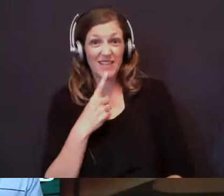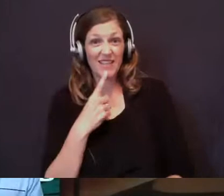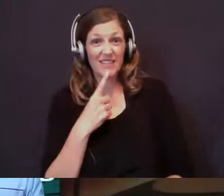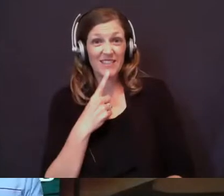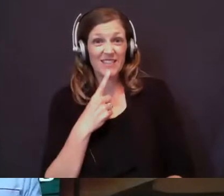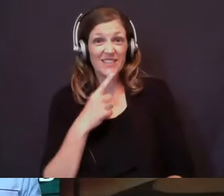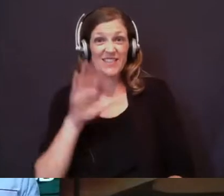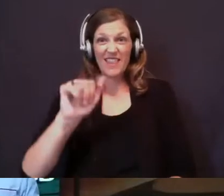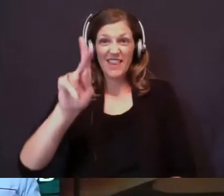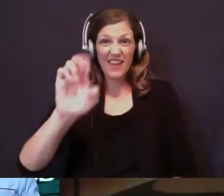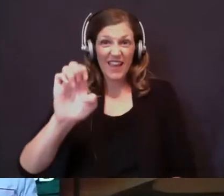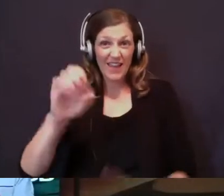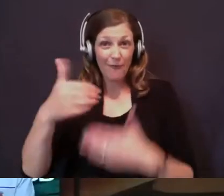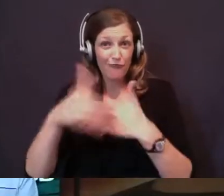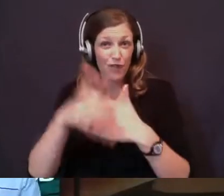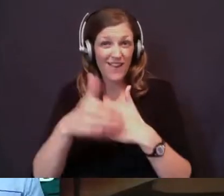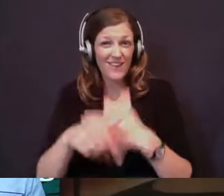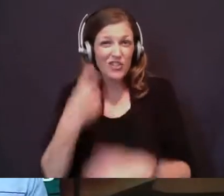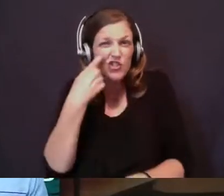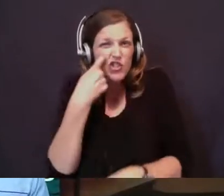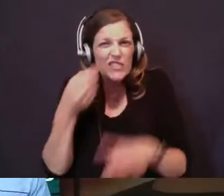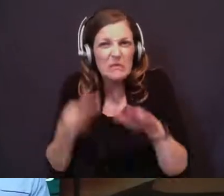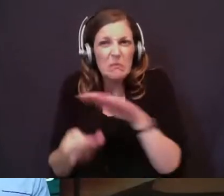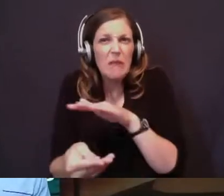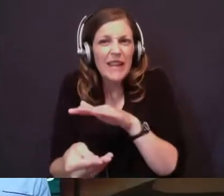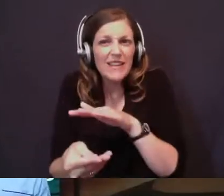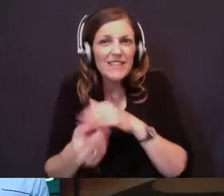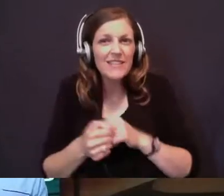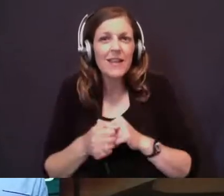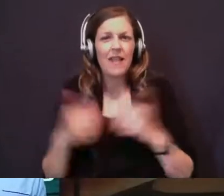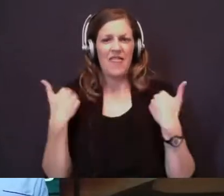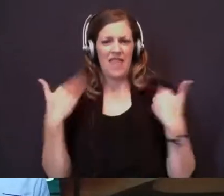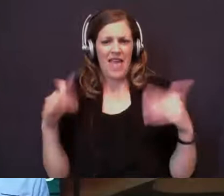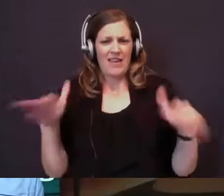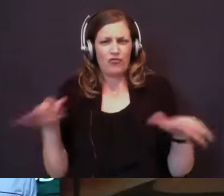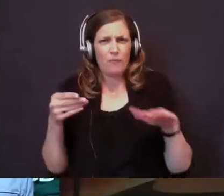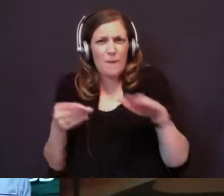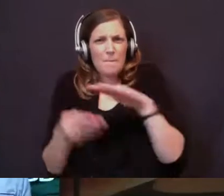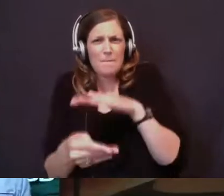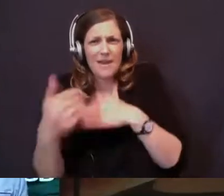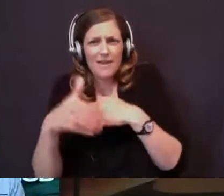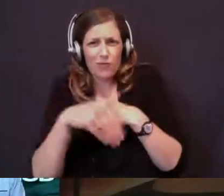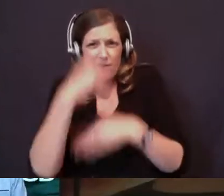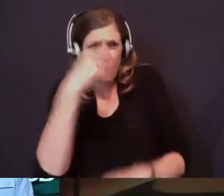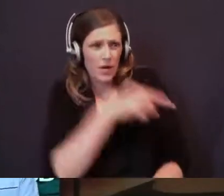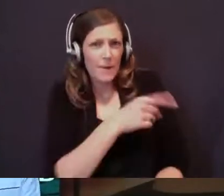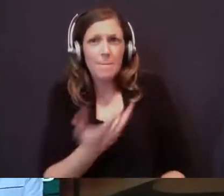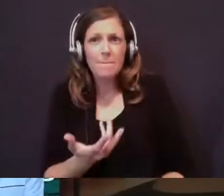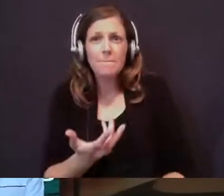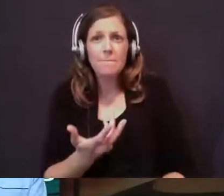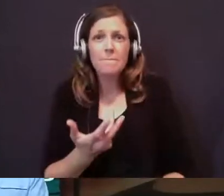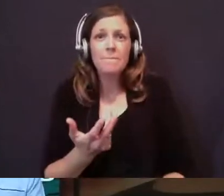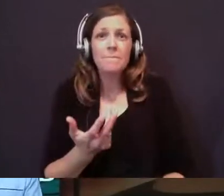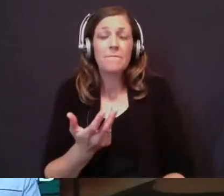cake of bread had just been baked. The angel had baked this bread for Elijah. We see God,